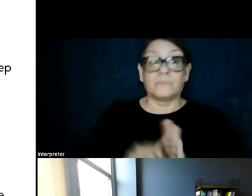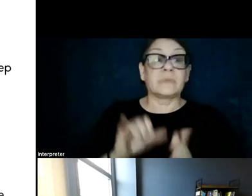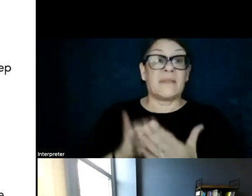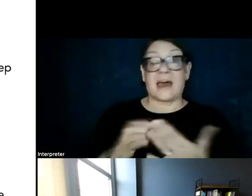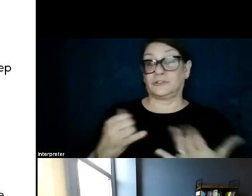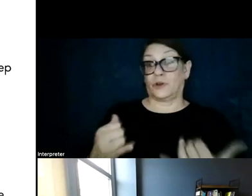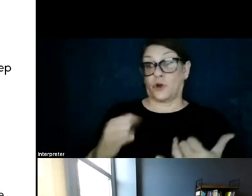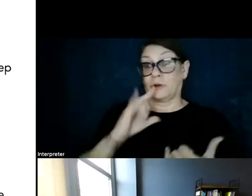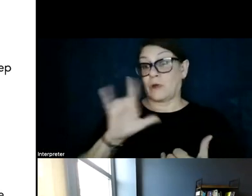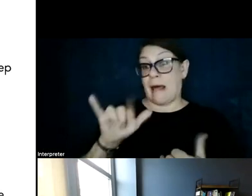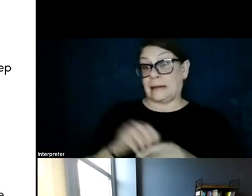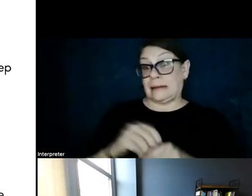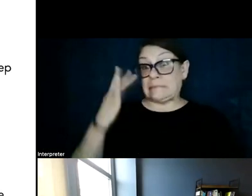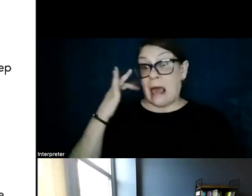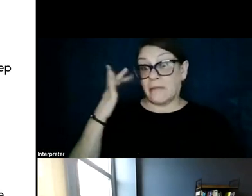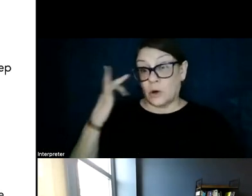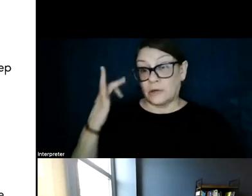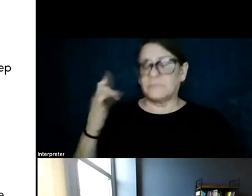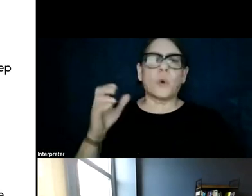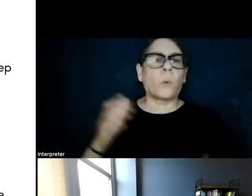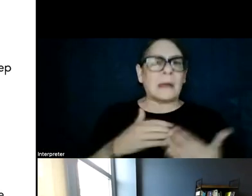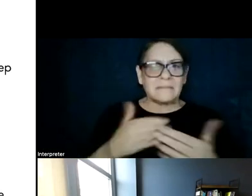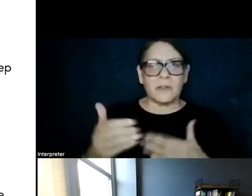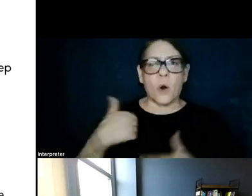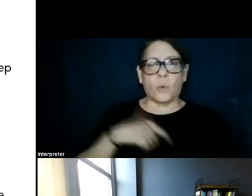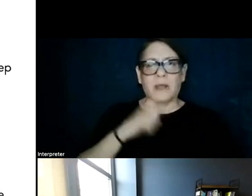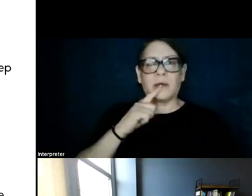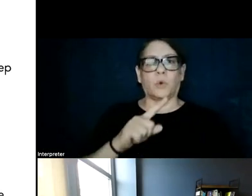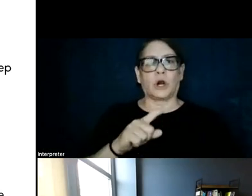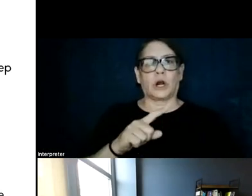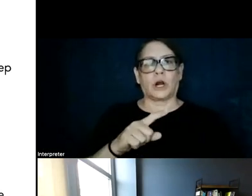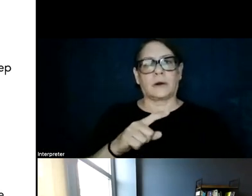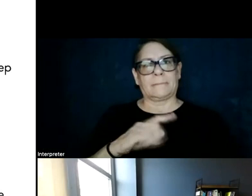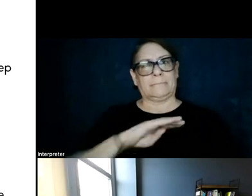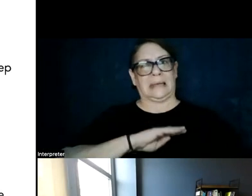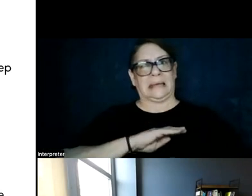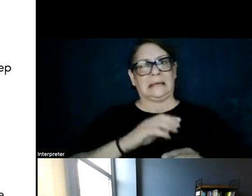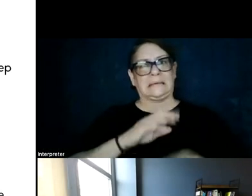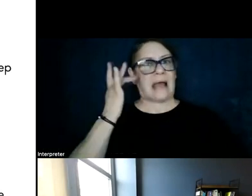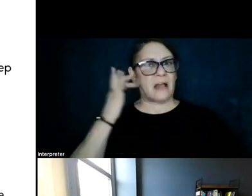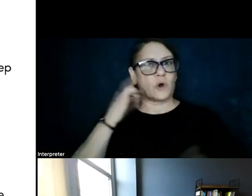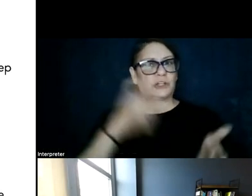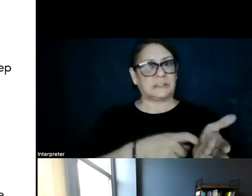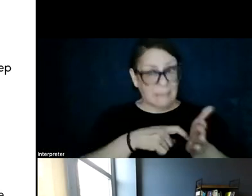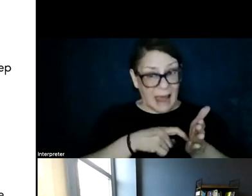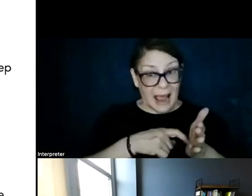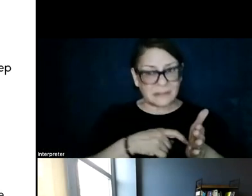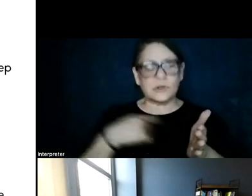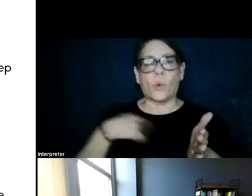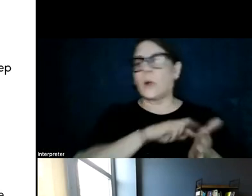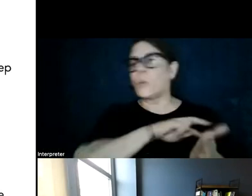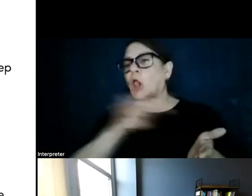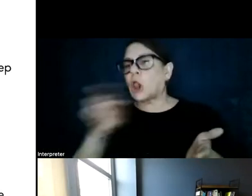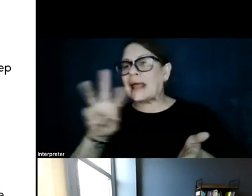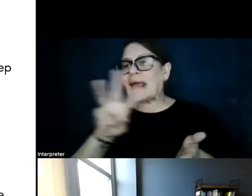reality in California. So even though we were achieving California demand and carbon targets, we were looking west